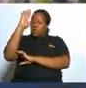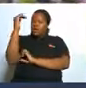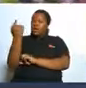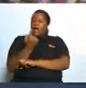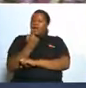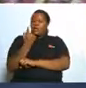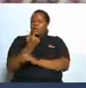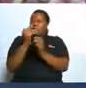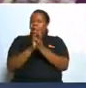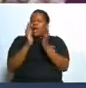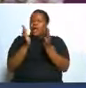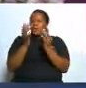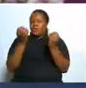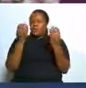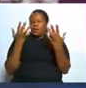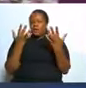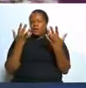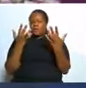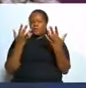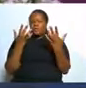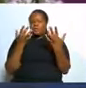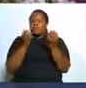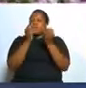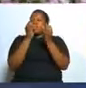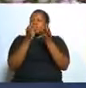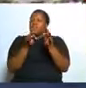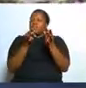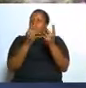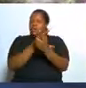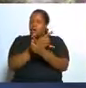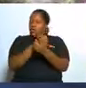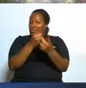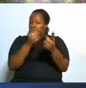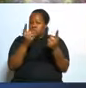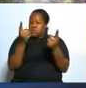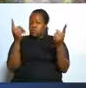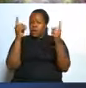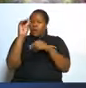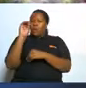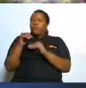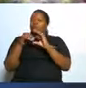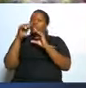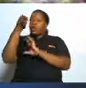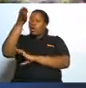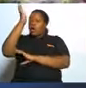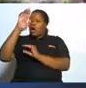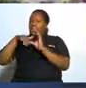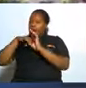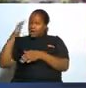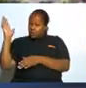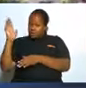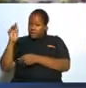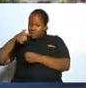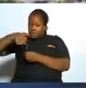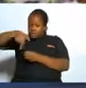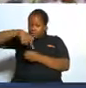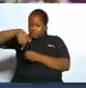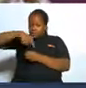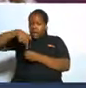hallelujah if you will ever put god outside of the circle of your marriage